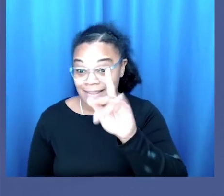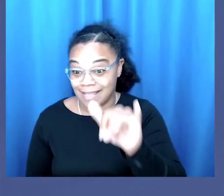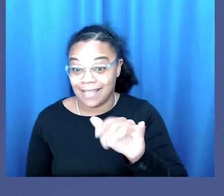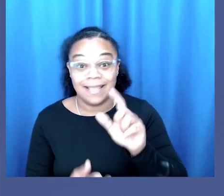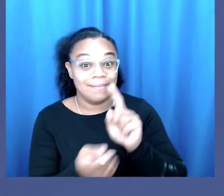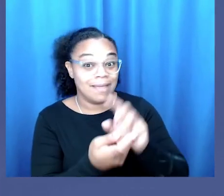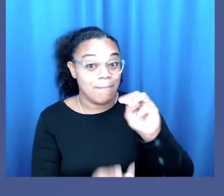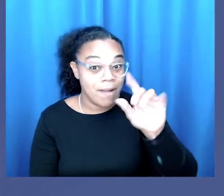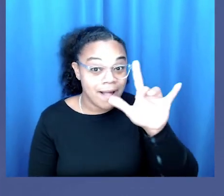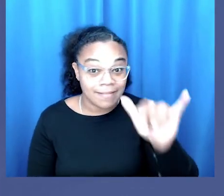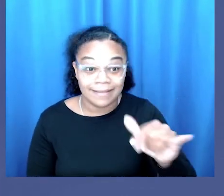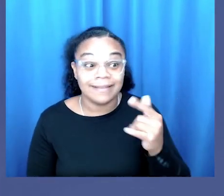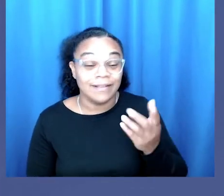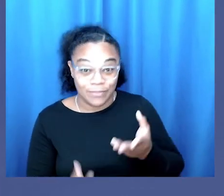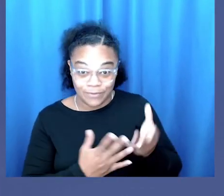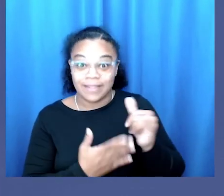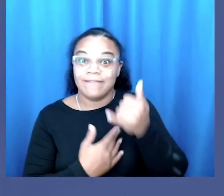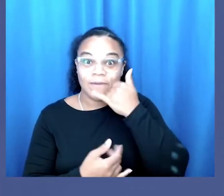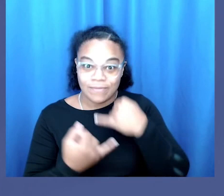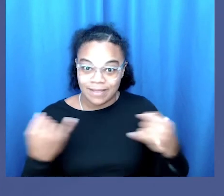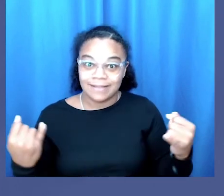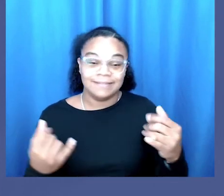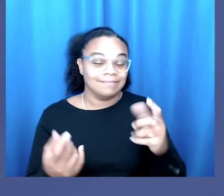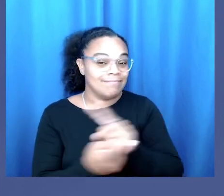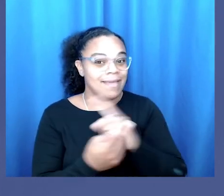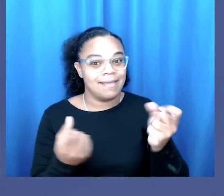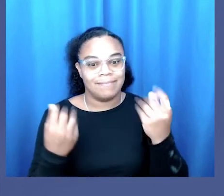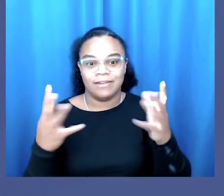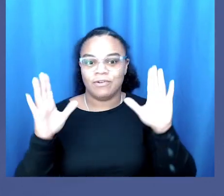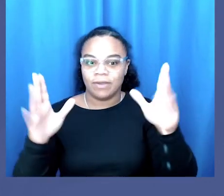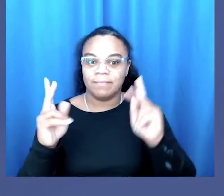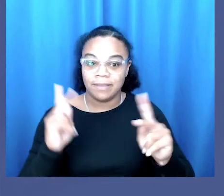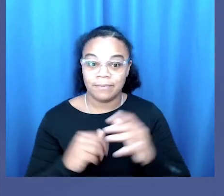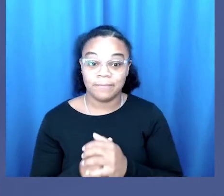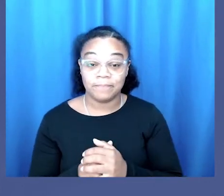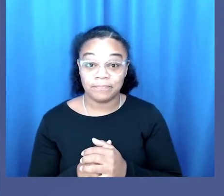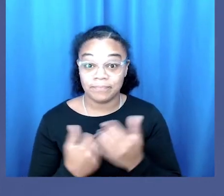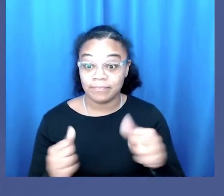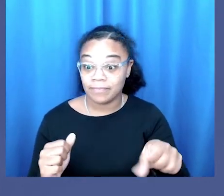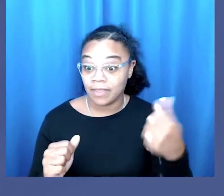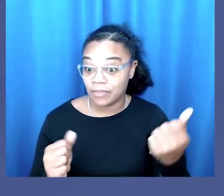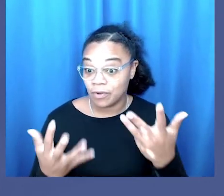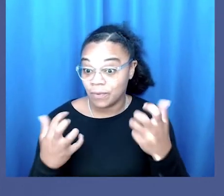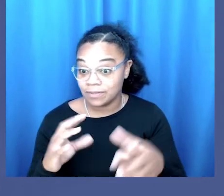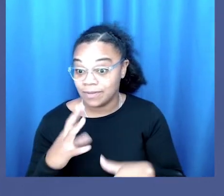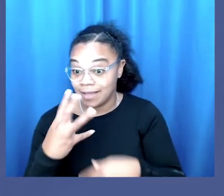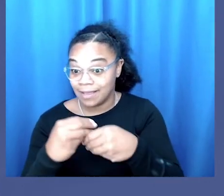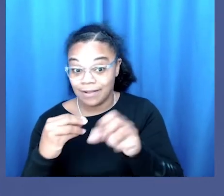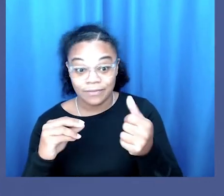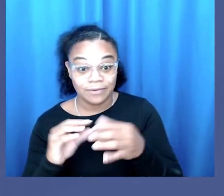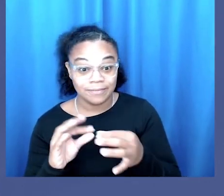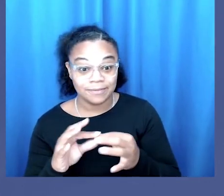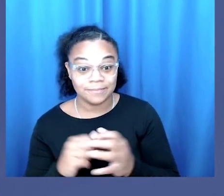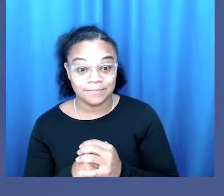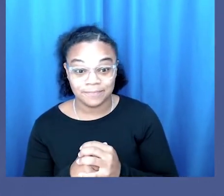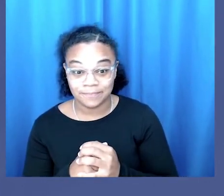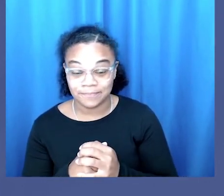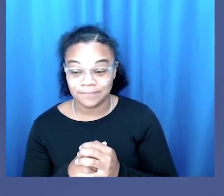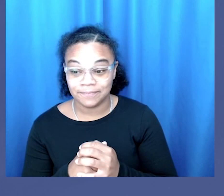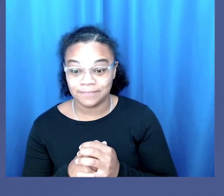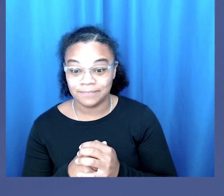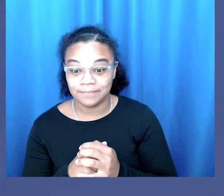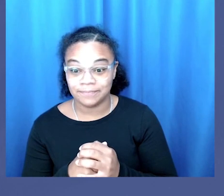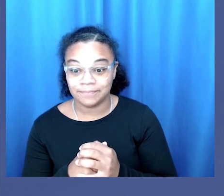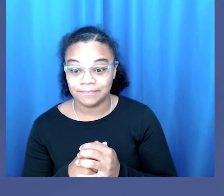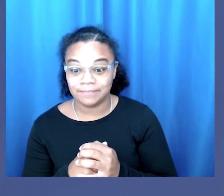that's how we met Molly and um and so many other great people um is there anything that anyone else wanted to add yeah